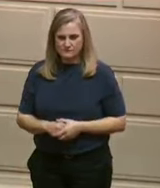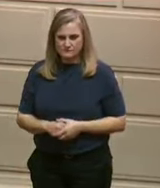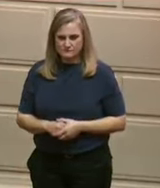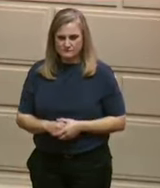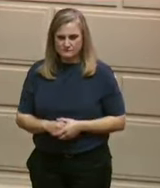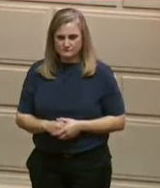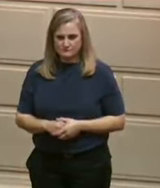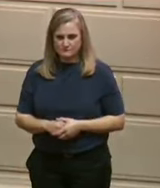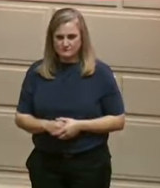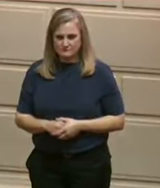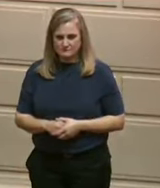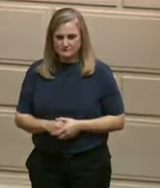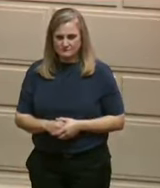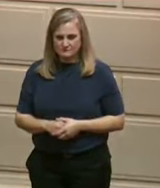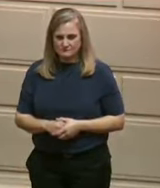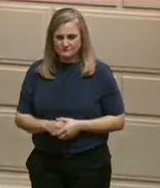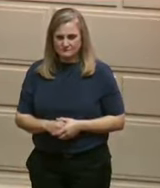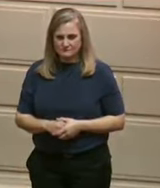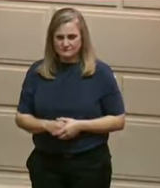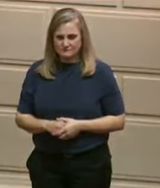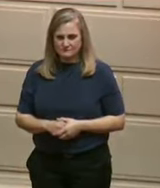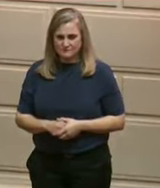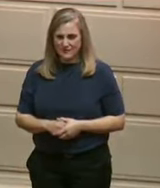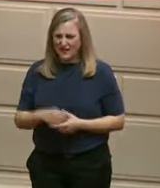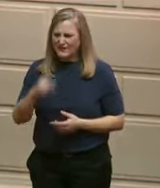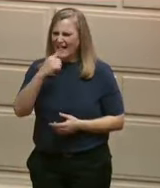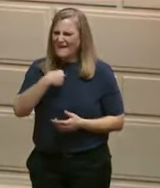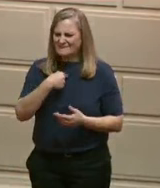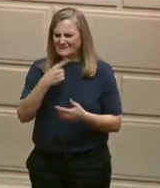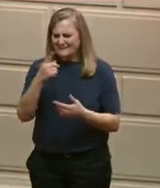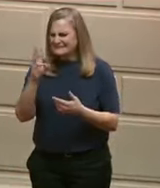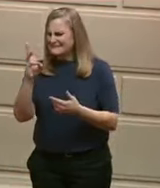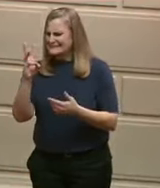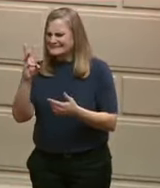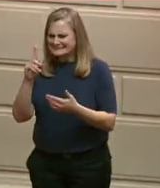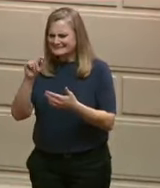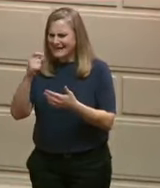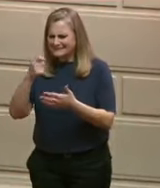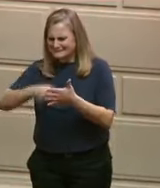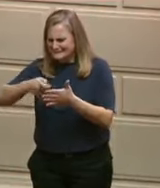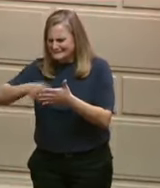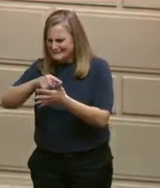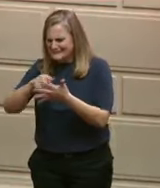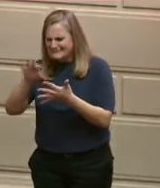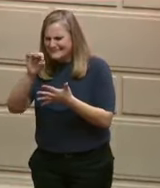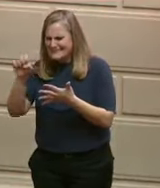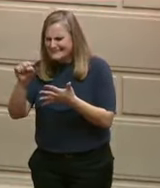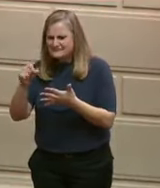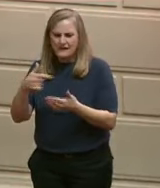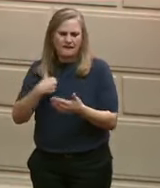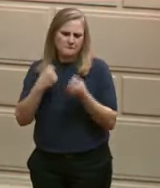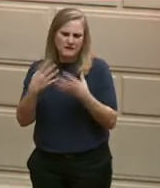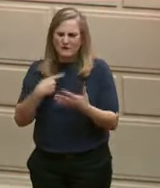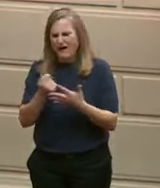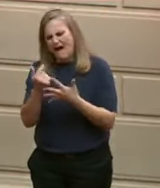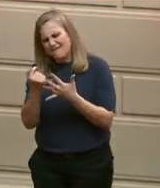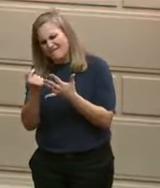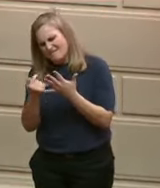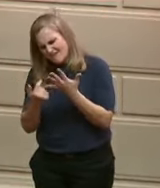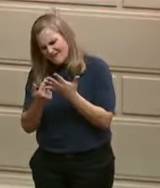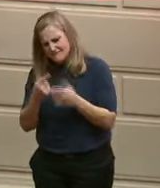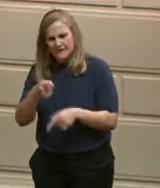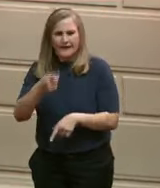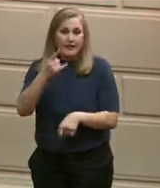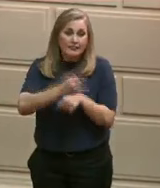fees for elimination, including the redundant real estate broker and liquor manufacturing fees. Let's get rid of